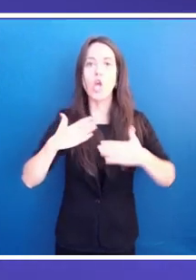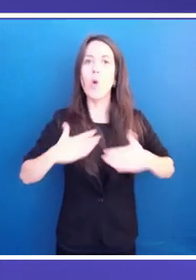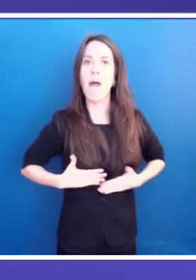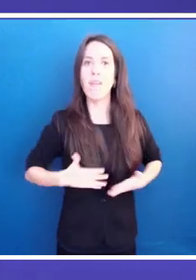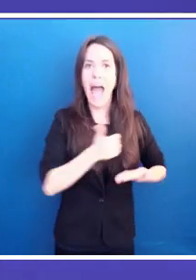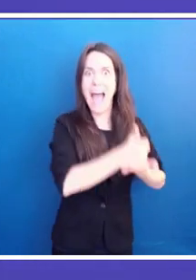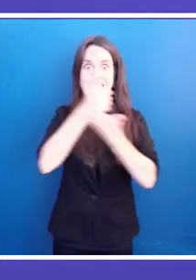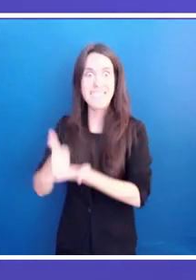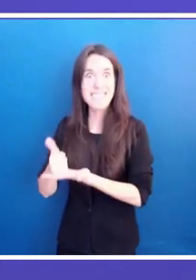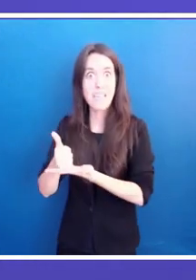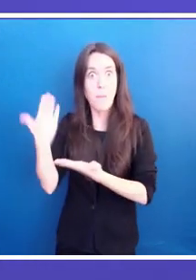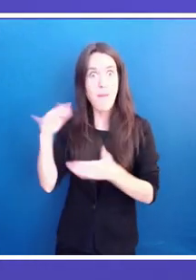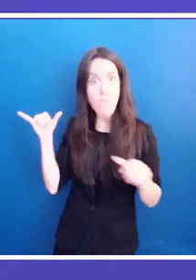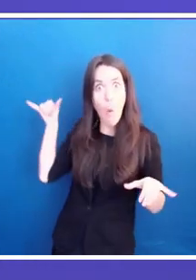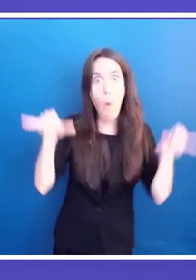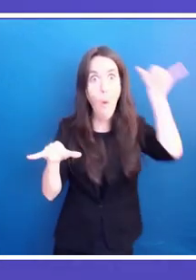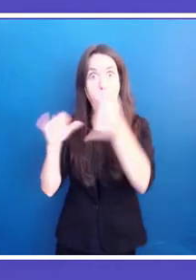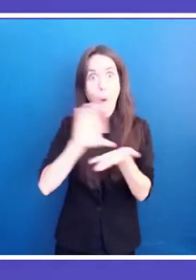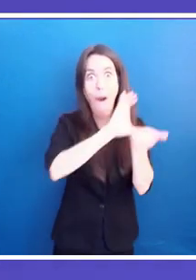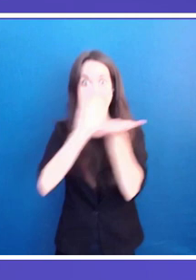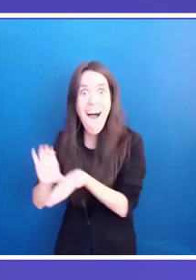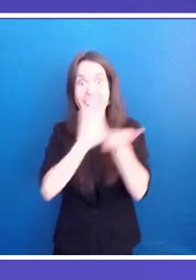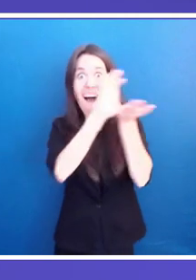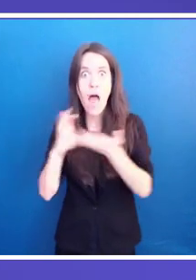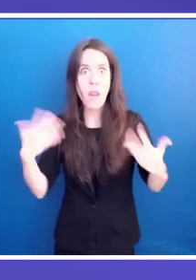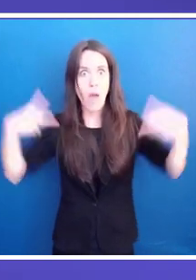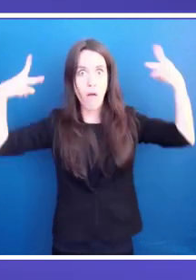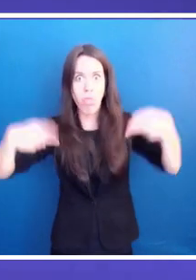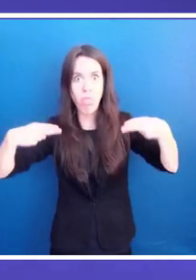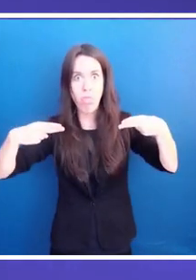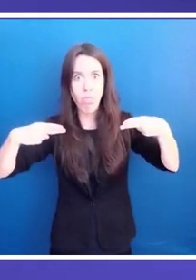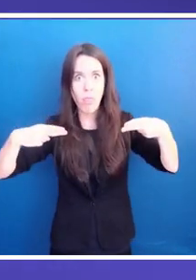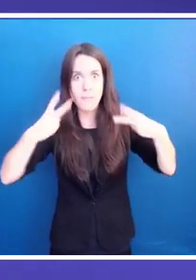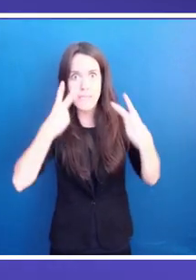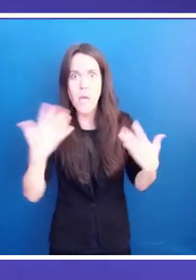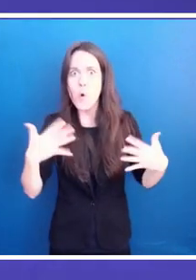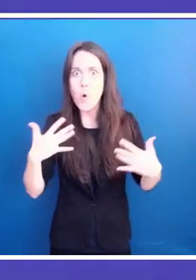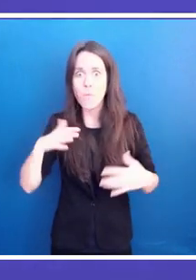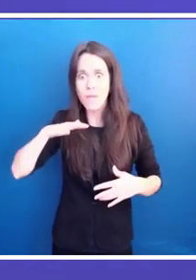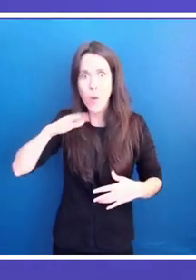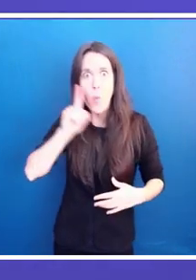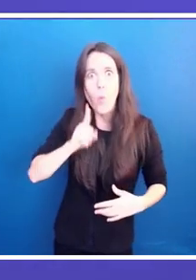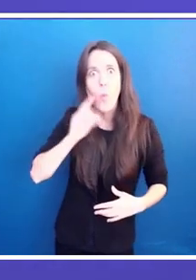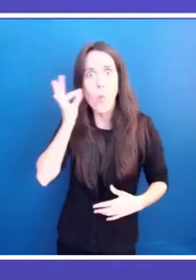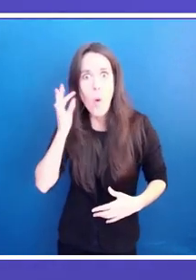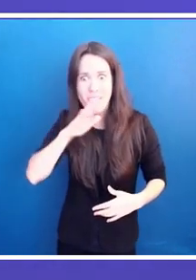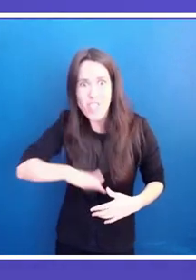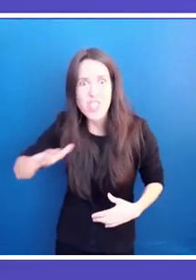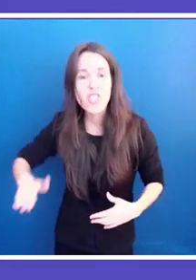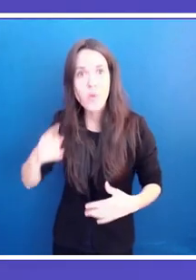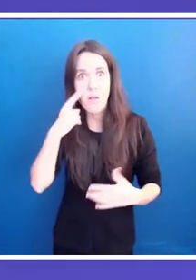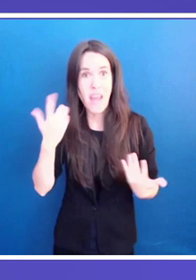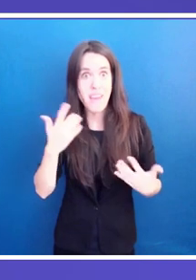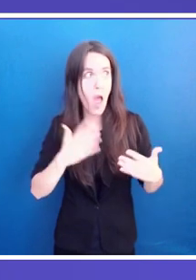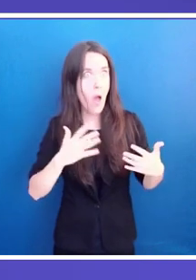noticed more pressure and more threats against women and children because of the closures, which had prevented the